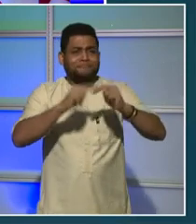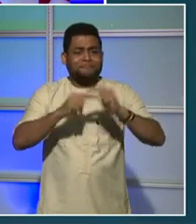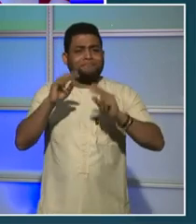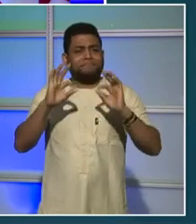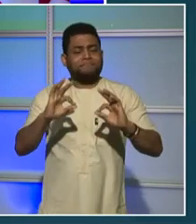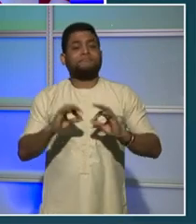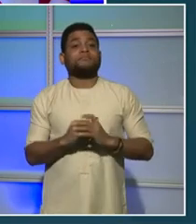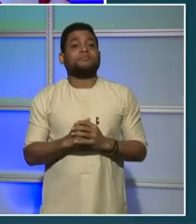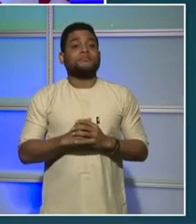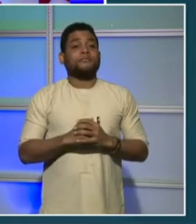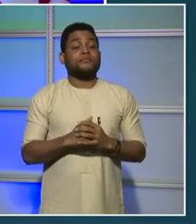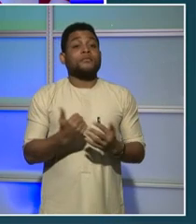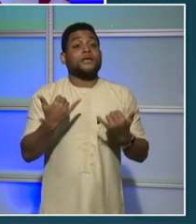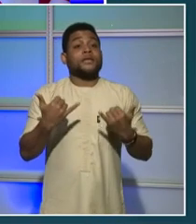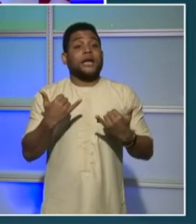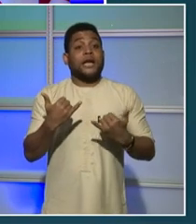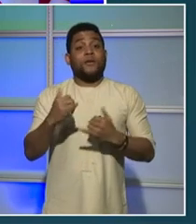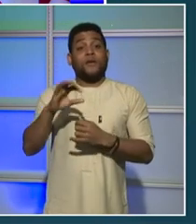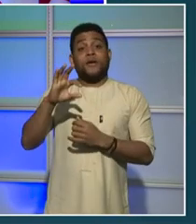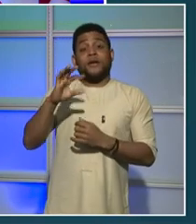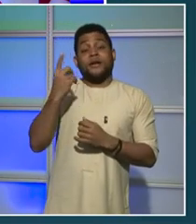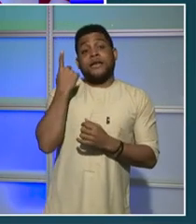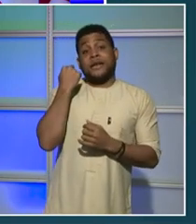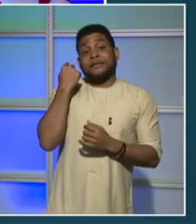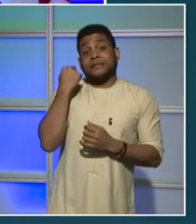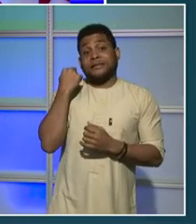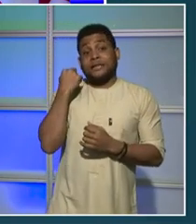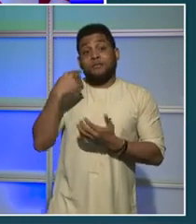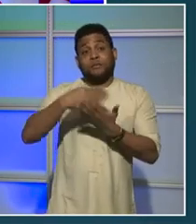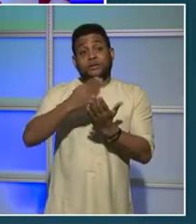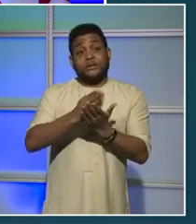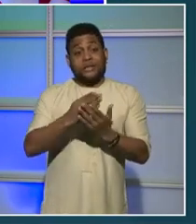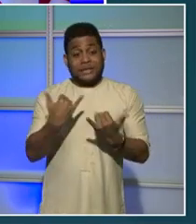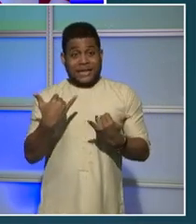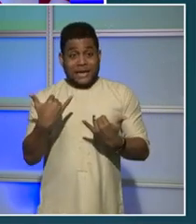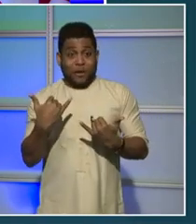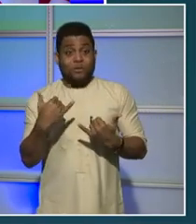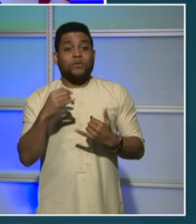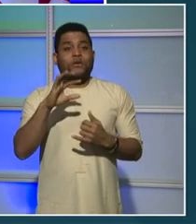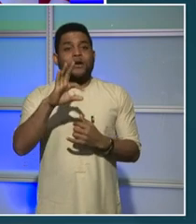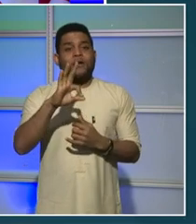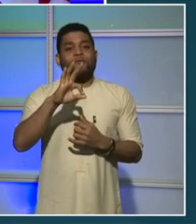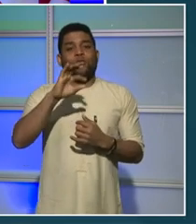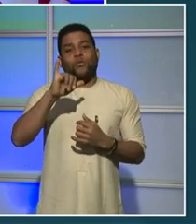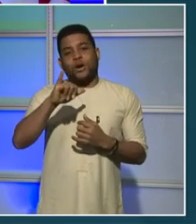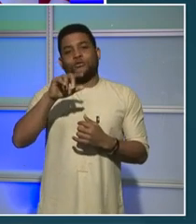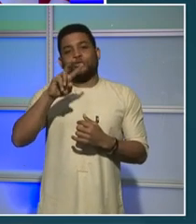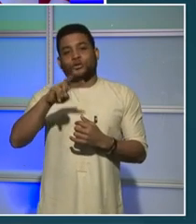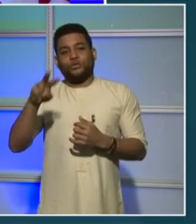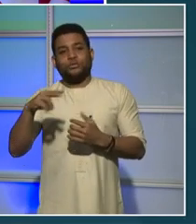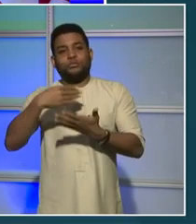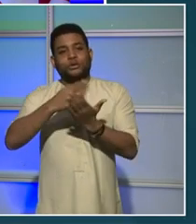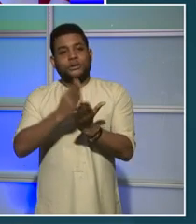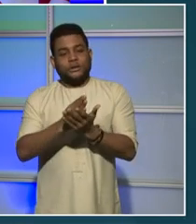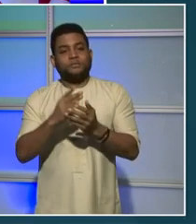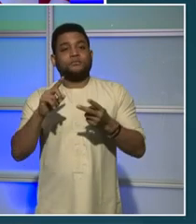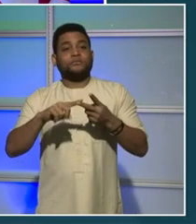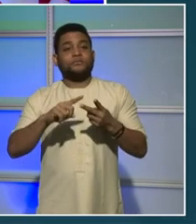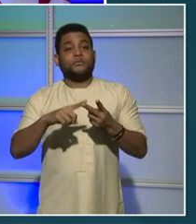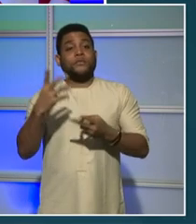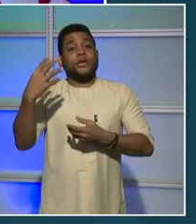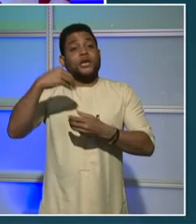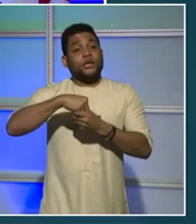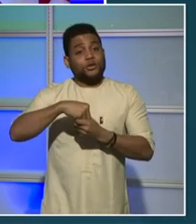the FY22 budget, that's the budget we're in right now, include $113 million to rehabilitate public